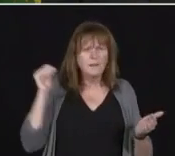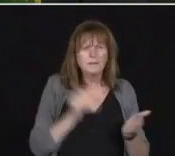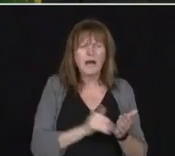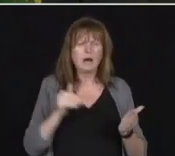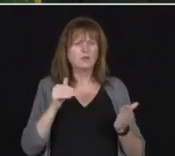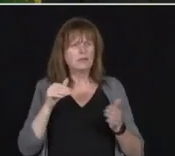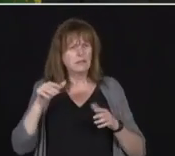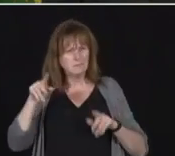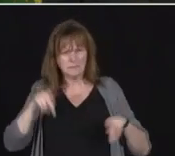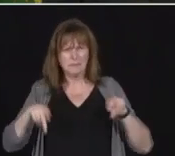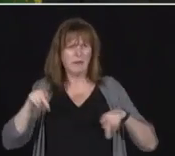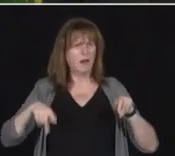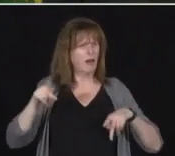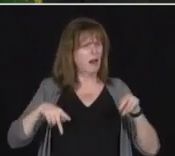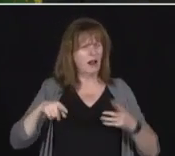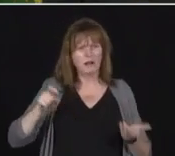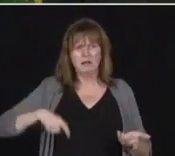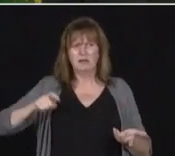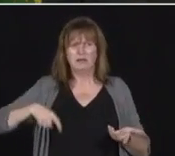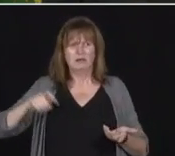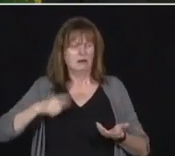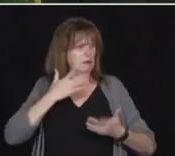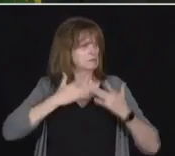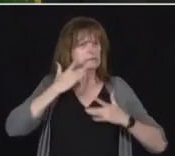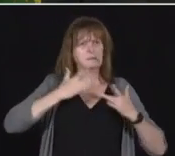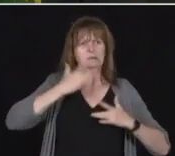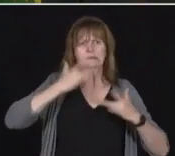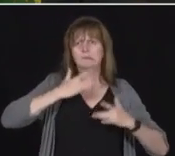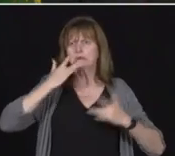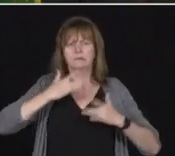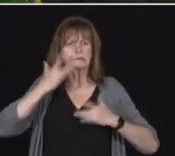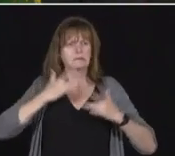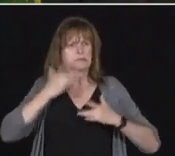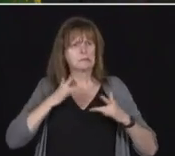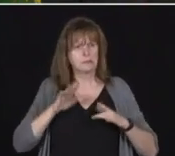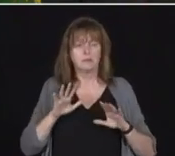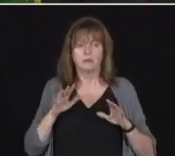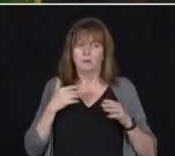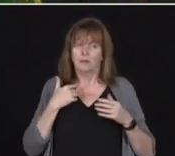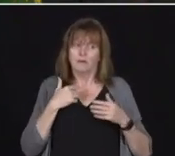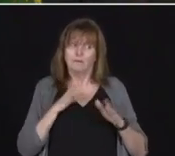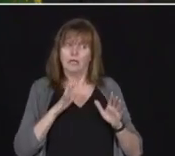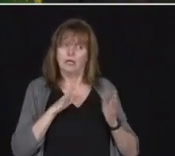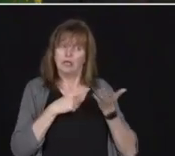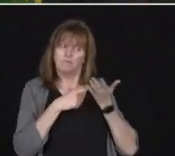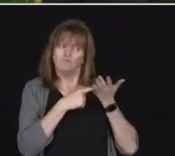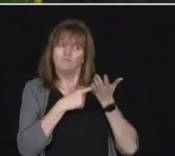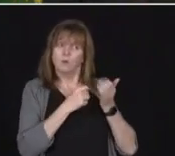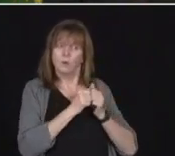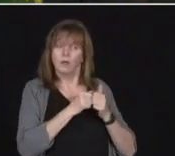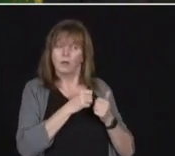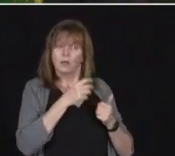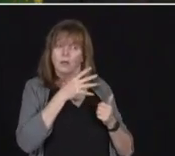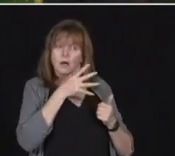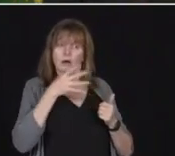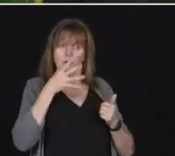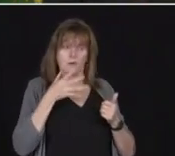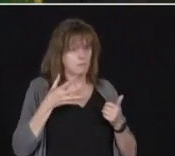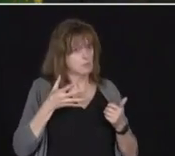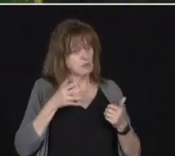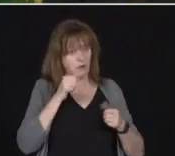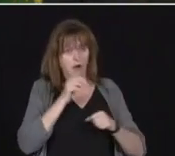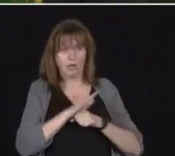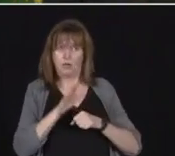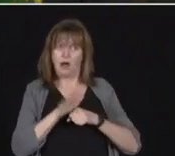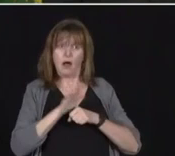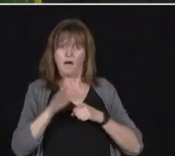right across this province. And I've talked to many farmers about this. I believe, I think it's close to 32,000 migrant